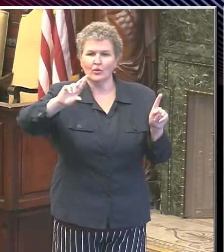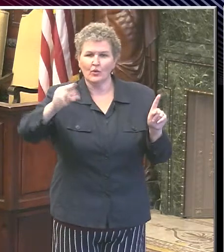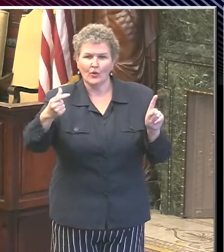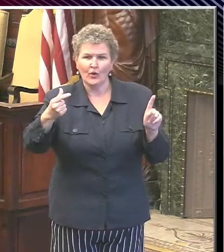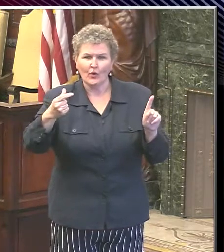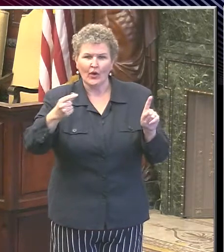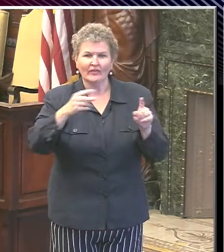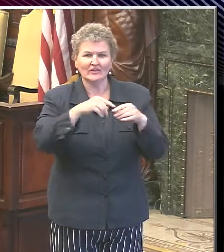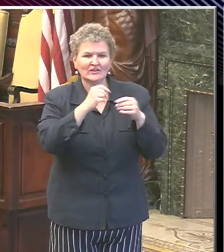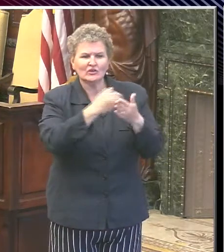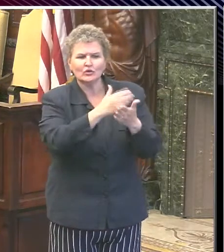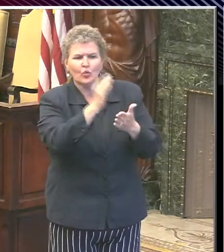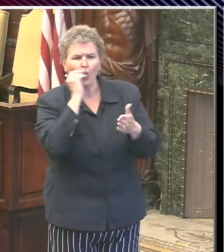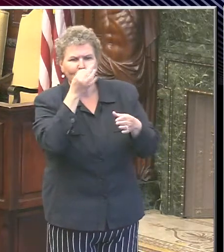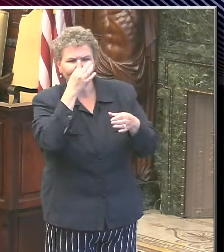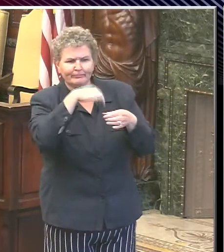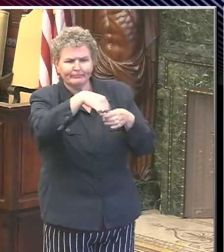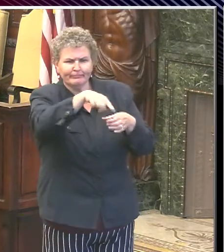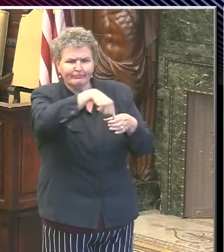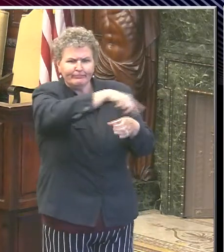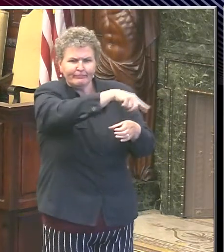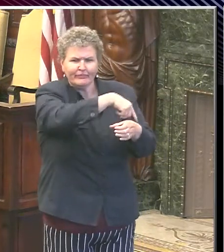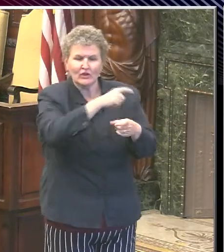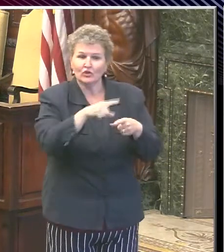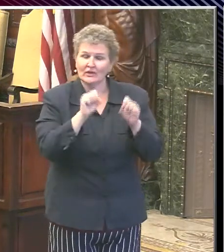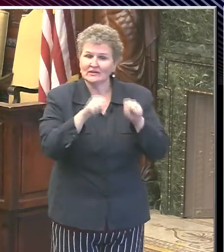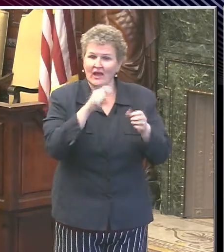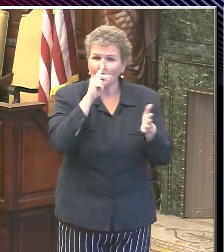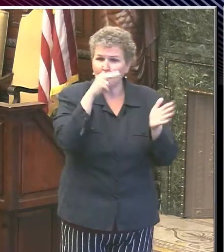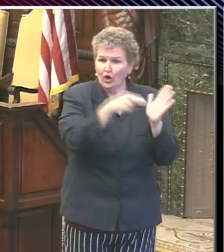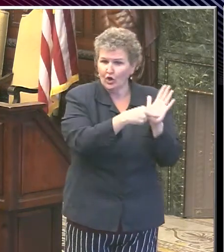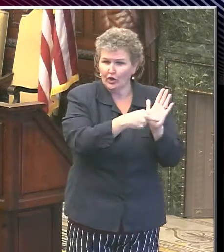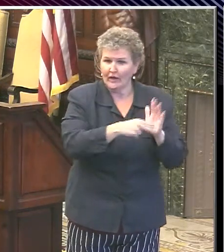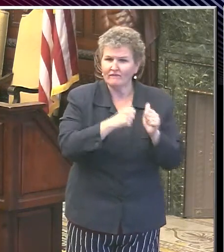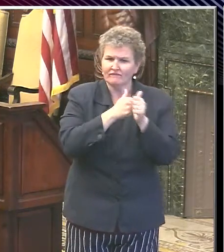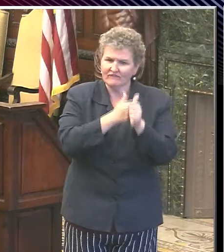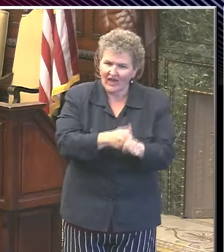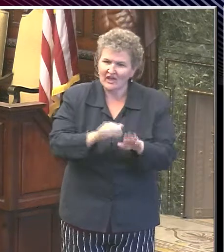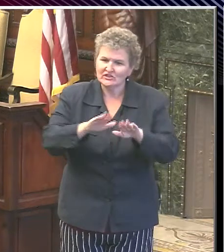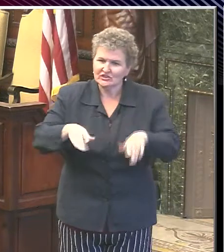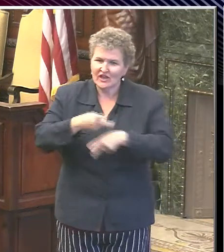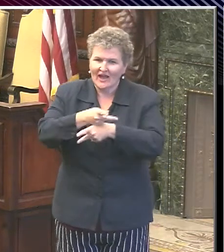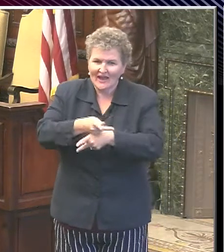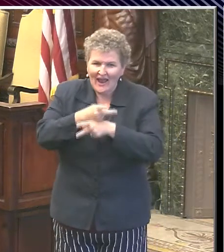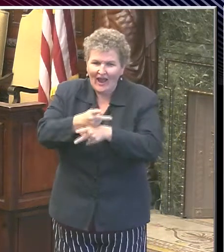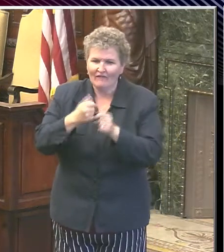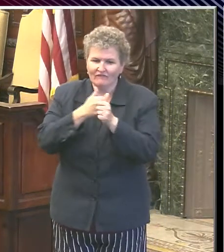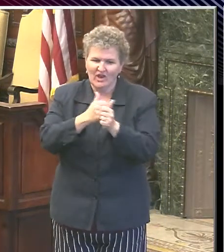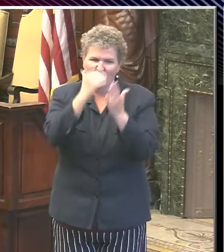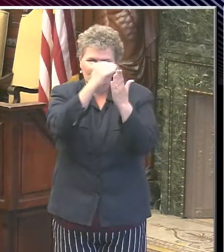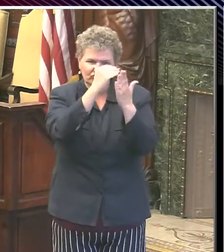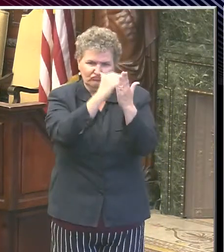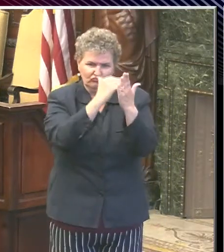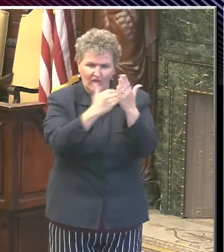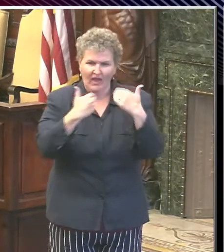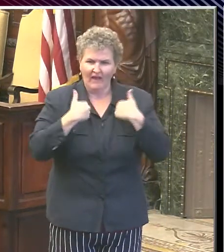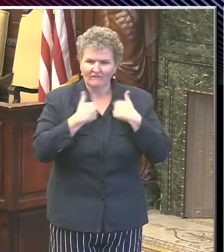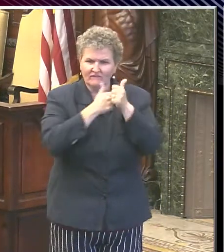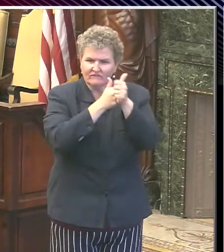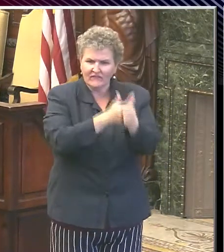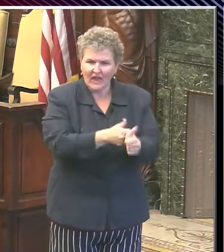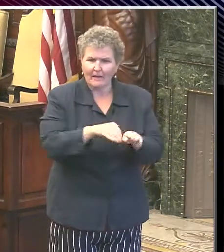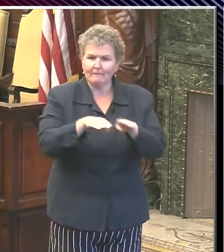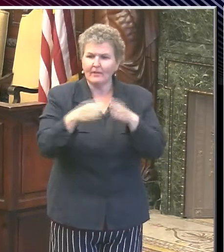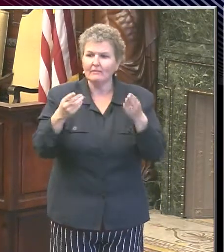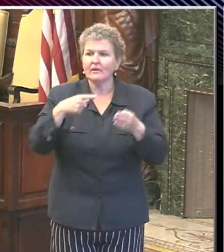All PHL Pre-K providers will follow the child care guidance that's been developed by the Philadelphia Department of Public Health. This includes